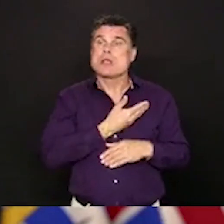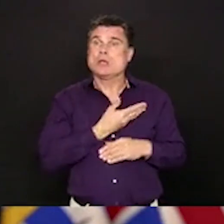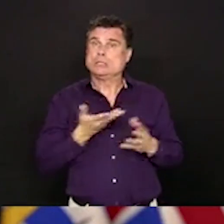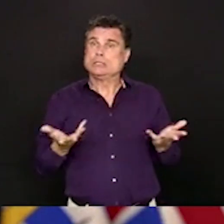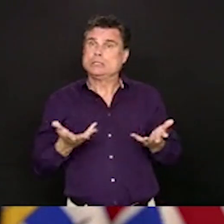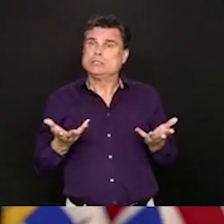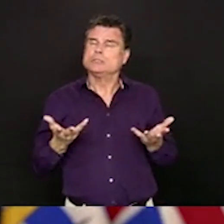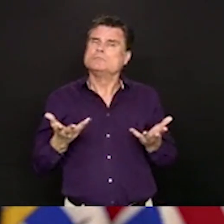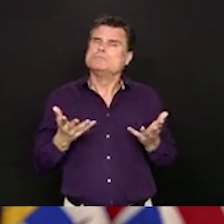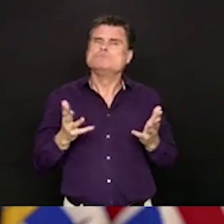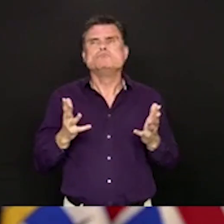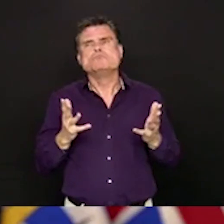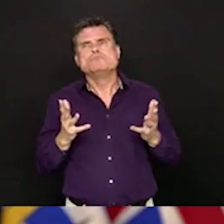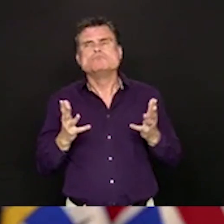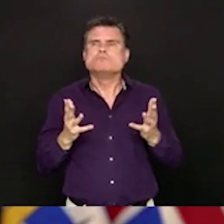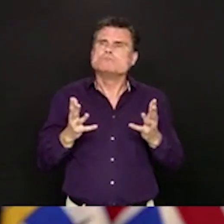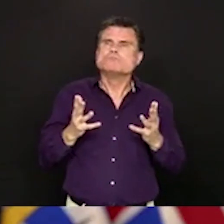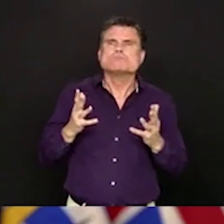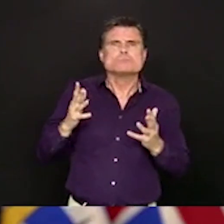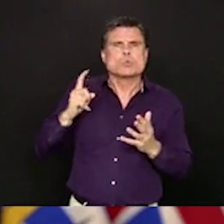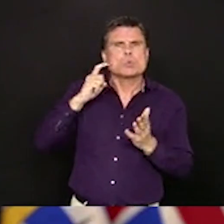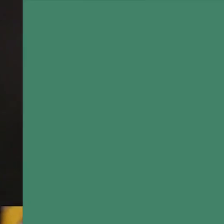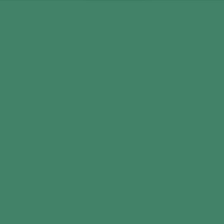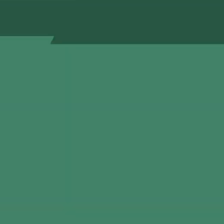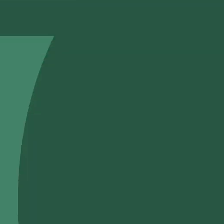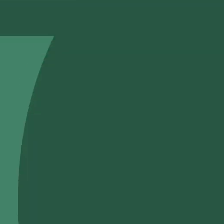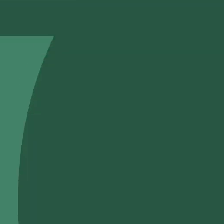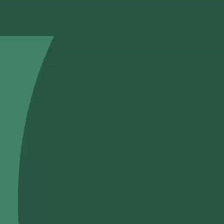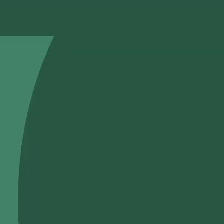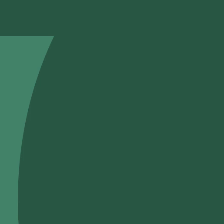surveillance is working and that's something that's also important.